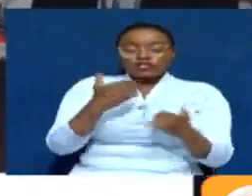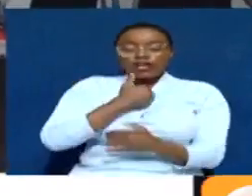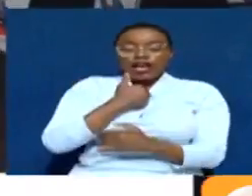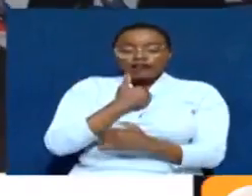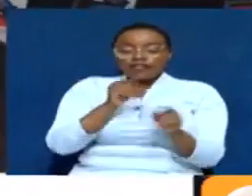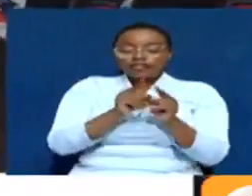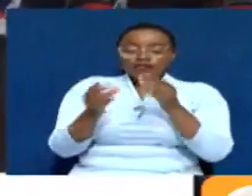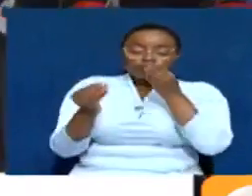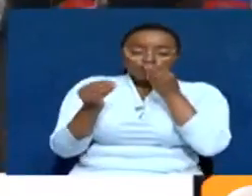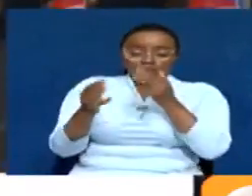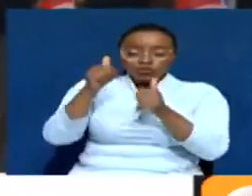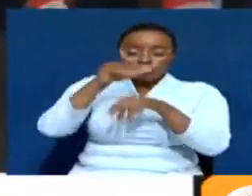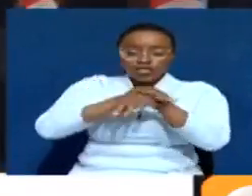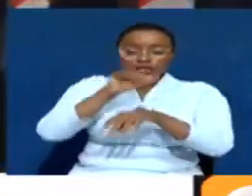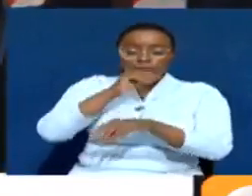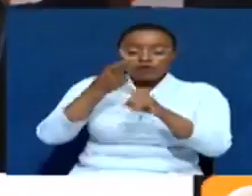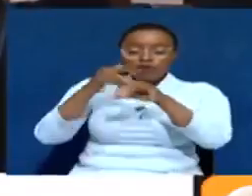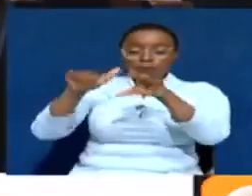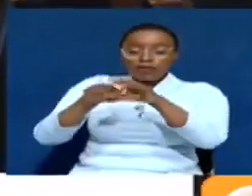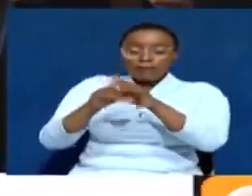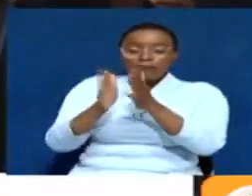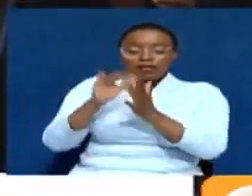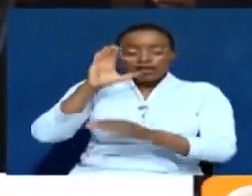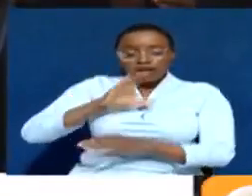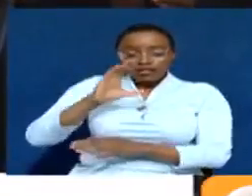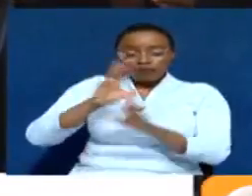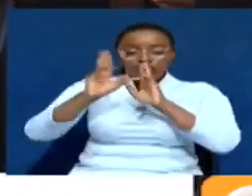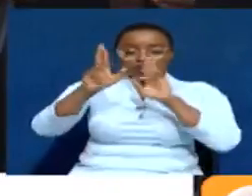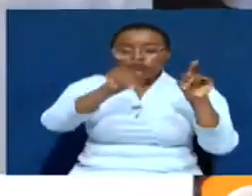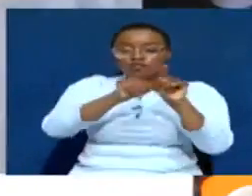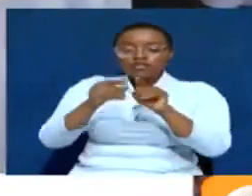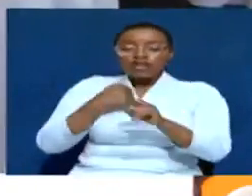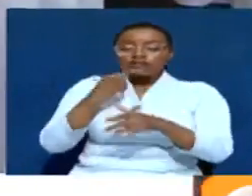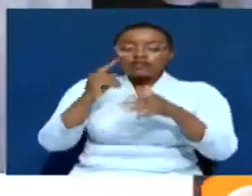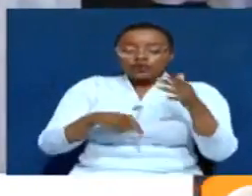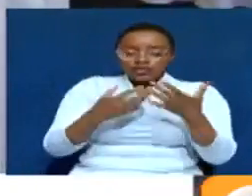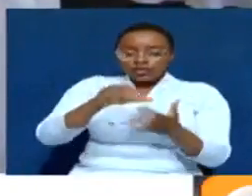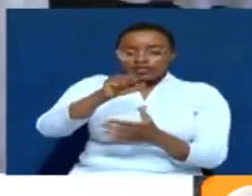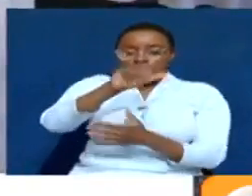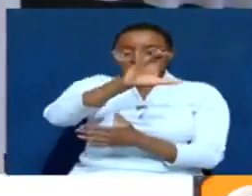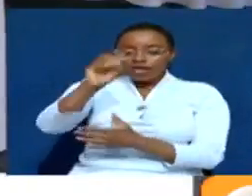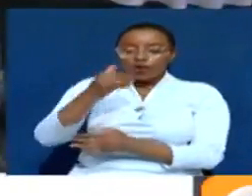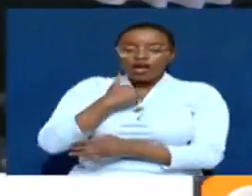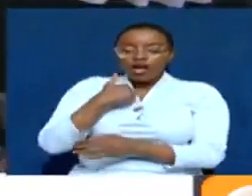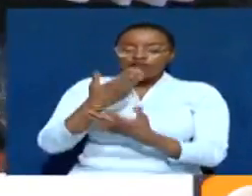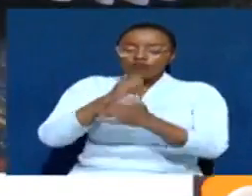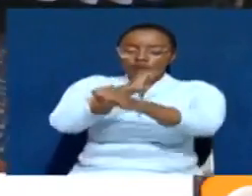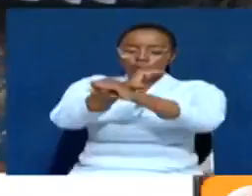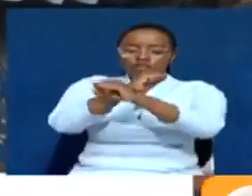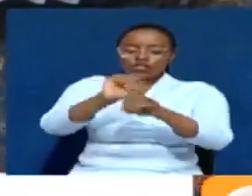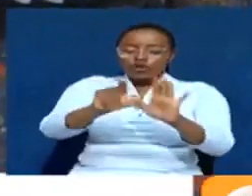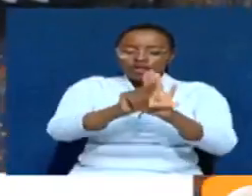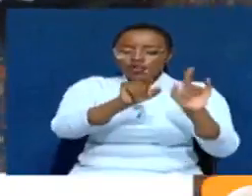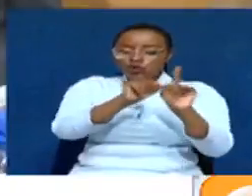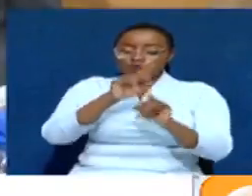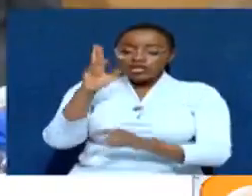in managing information they obtain from members and customers. The report further highlights that SACOs are unprepared for data protection laws and